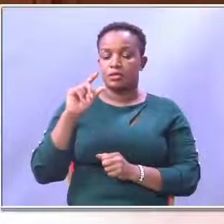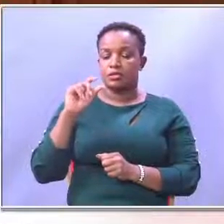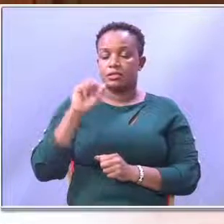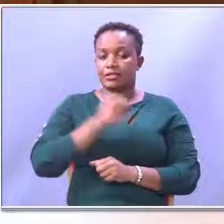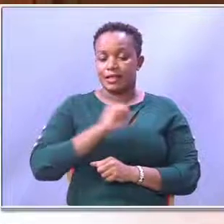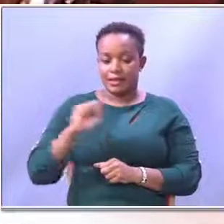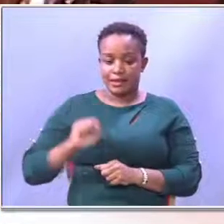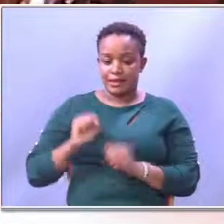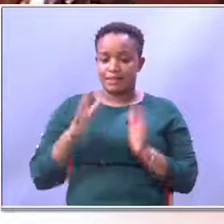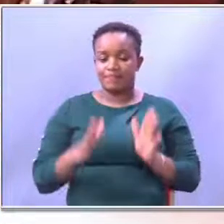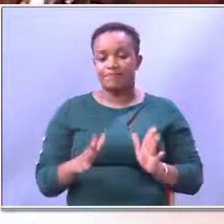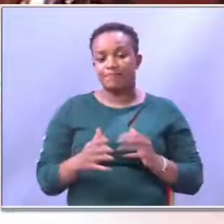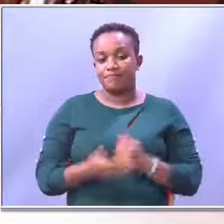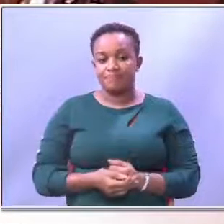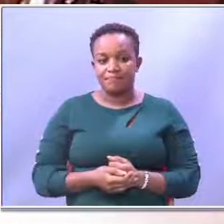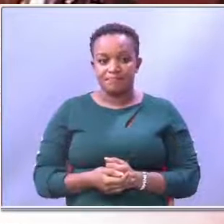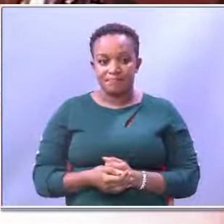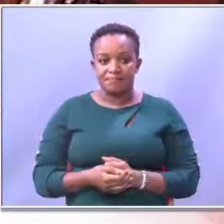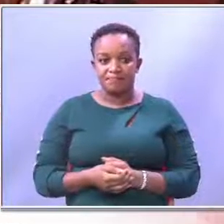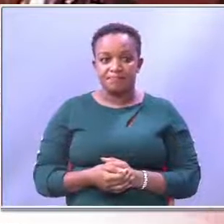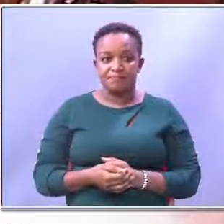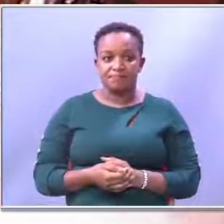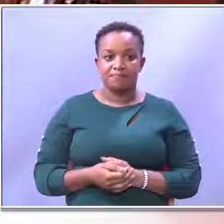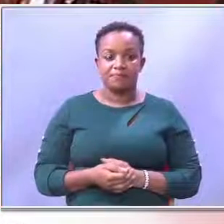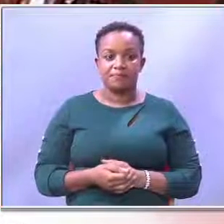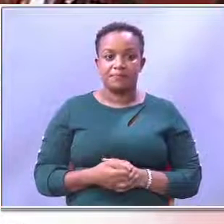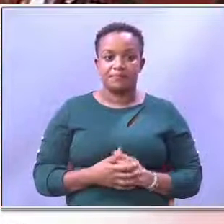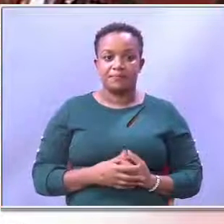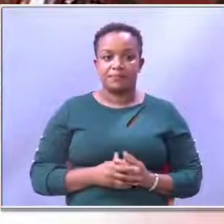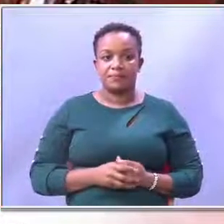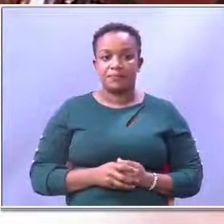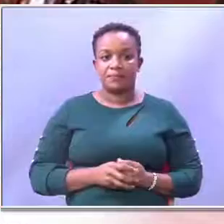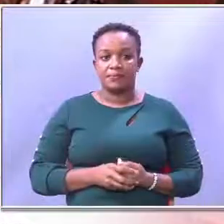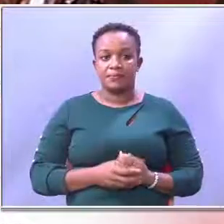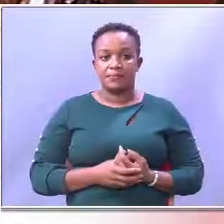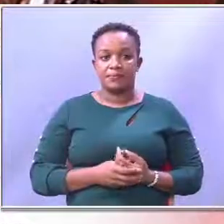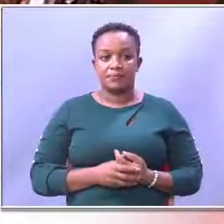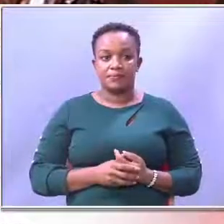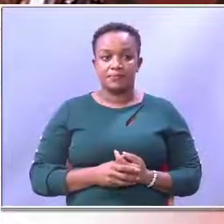Murkomen. Josh Onsare, TV 47, Nairobi.